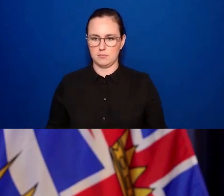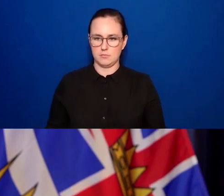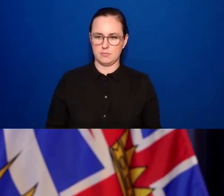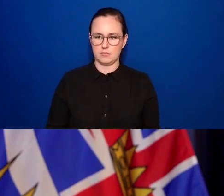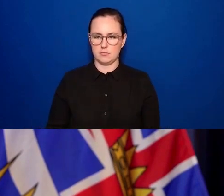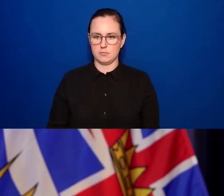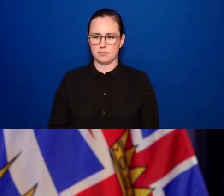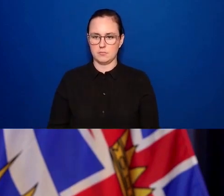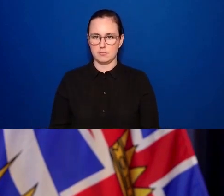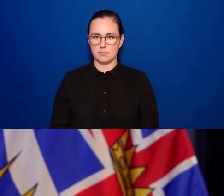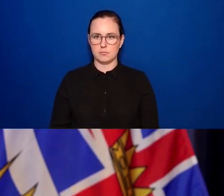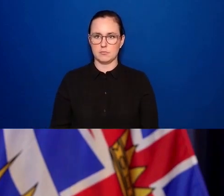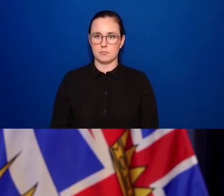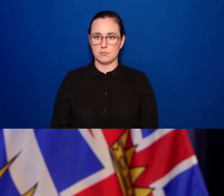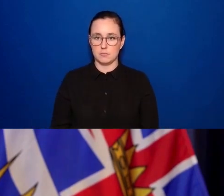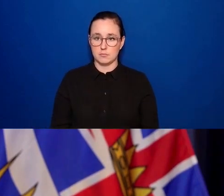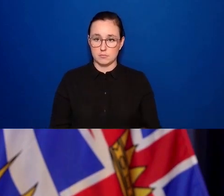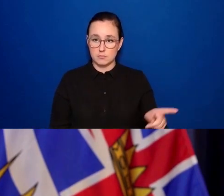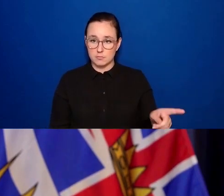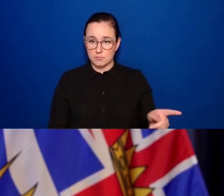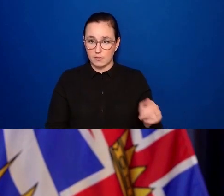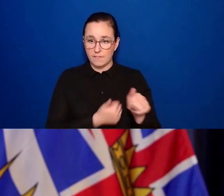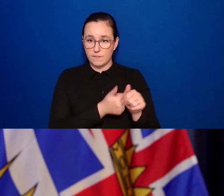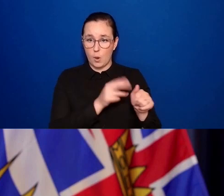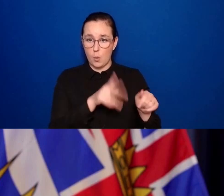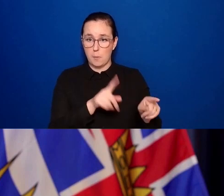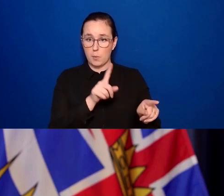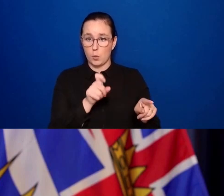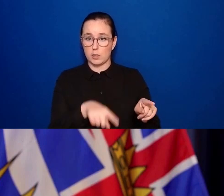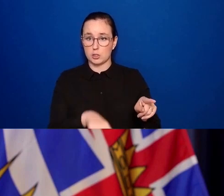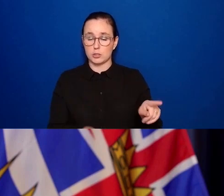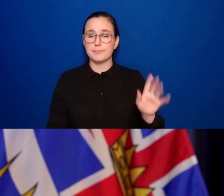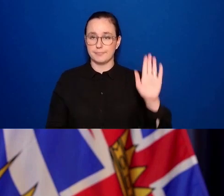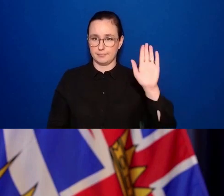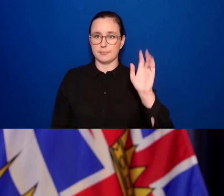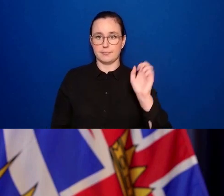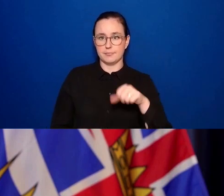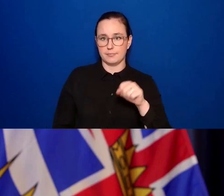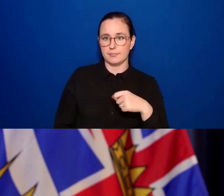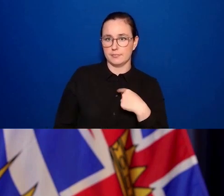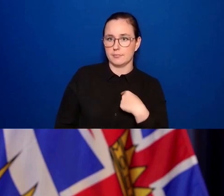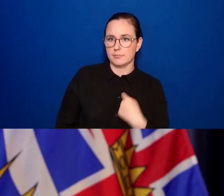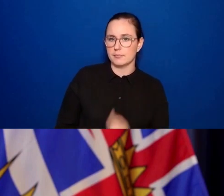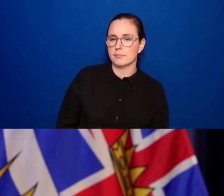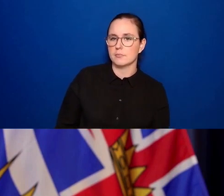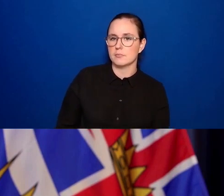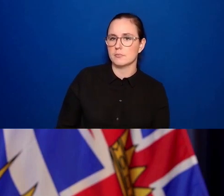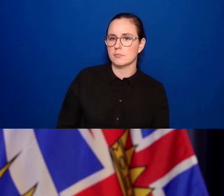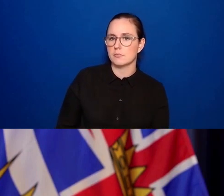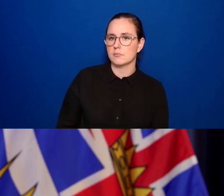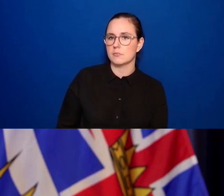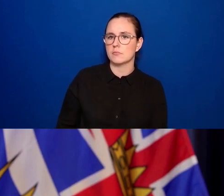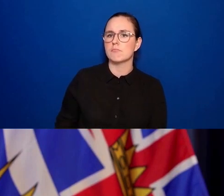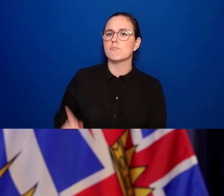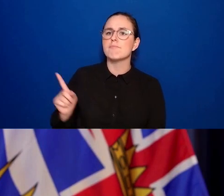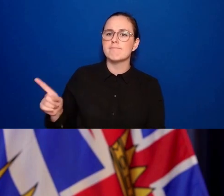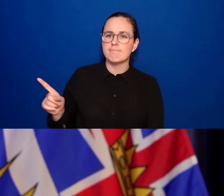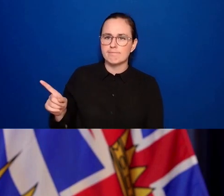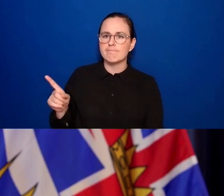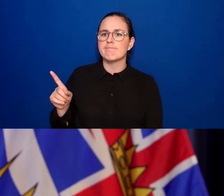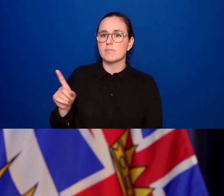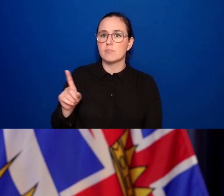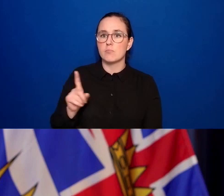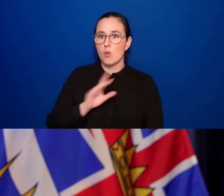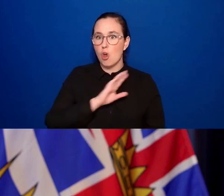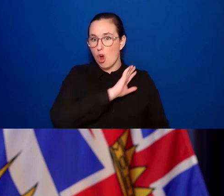Do you have a follow-up? I do. you. Since not all restaurants or eating establishments are